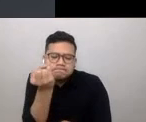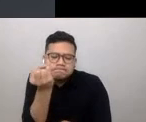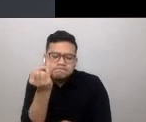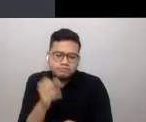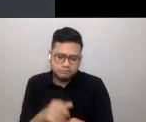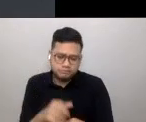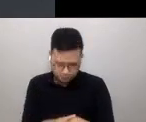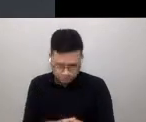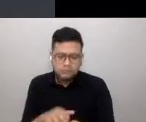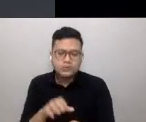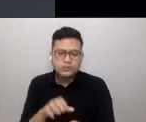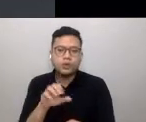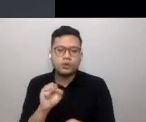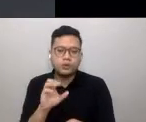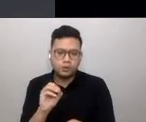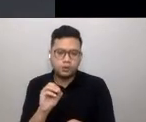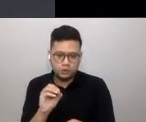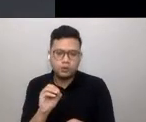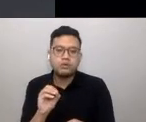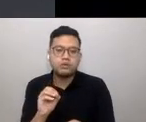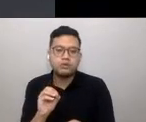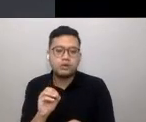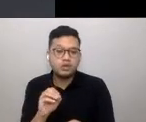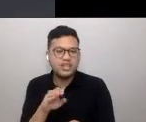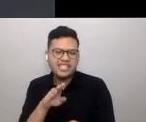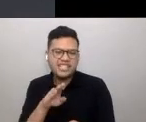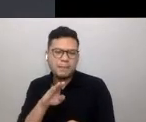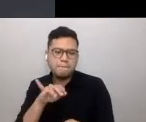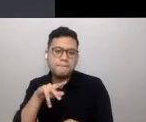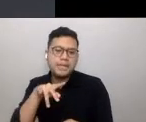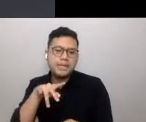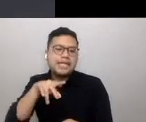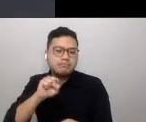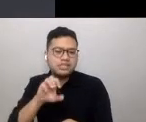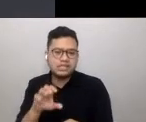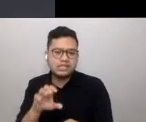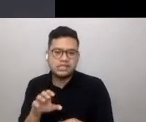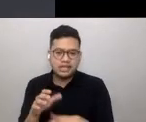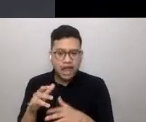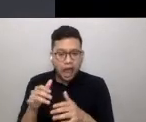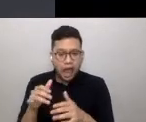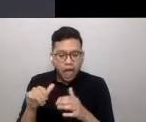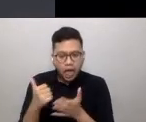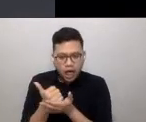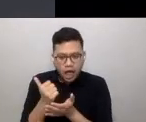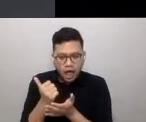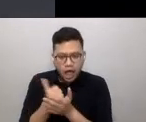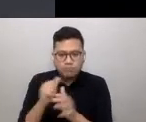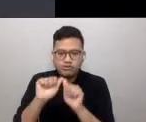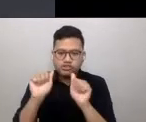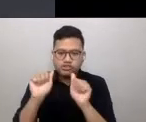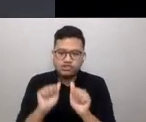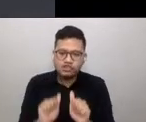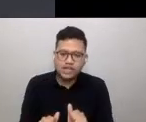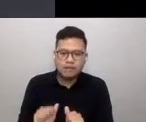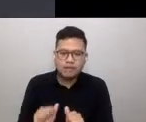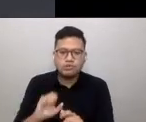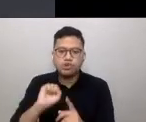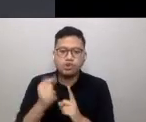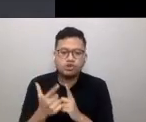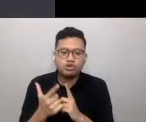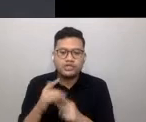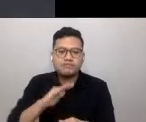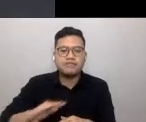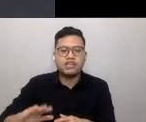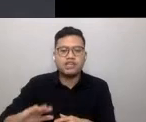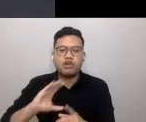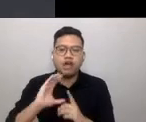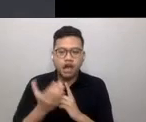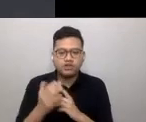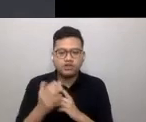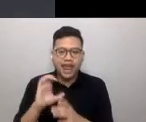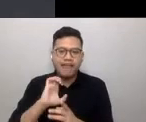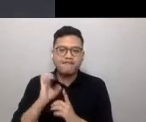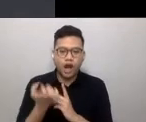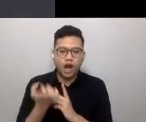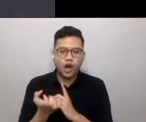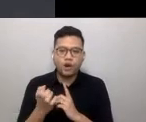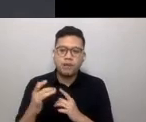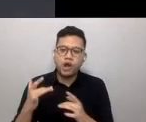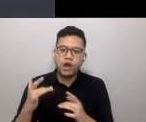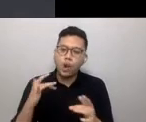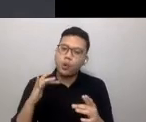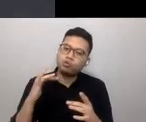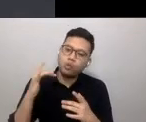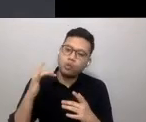So whilst those blips have helped shape socio-spatial and cultural and environmental considerations in our cities,